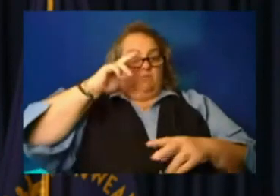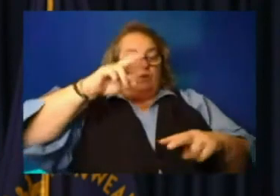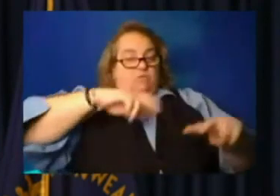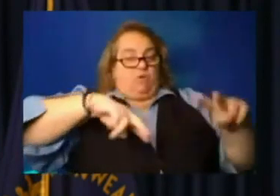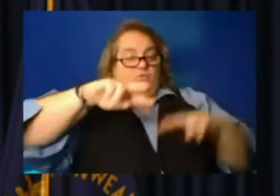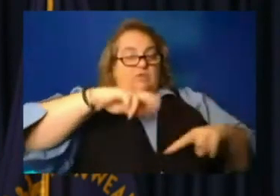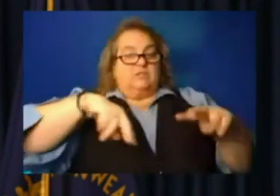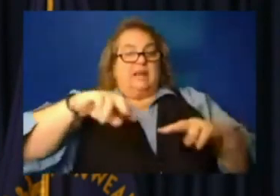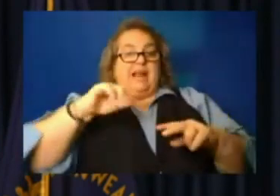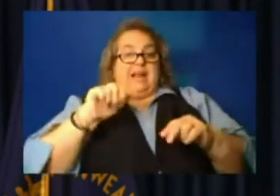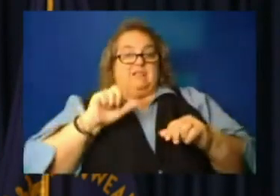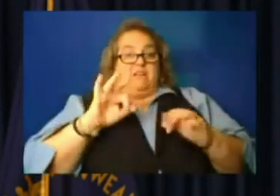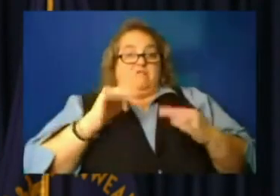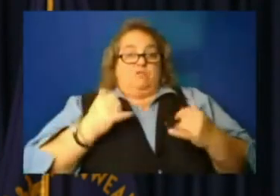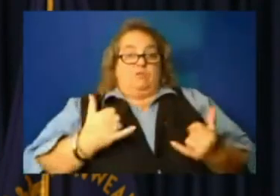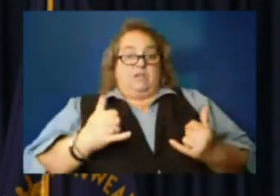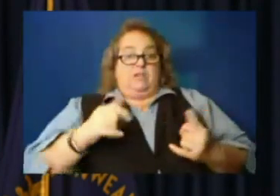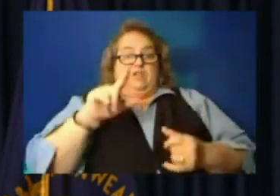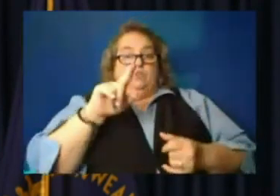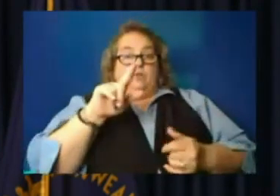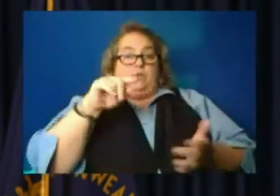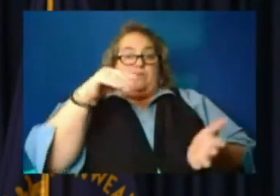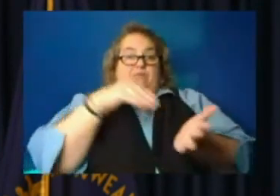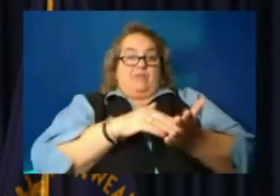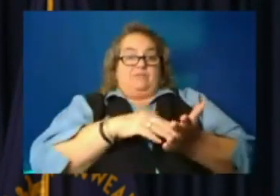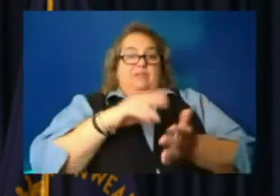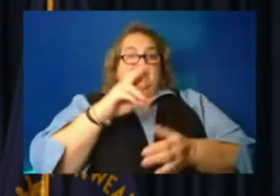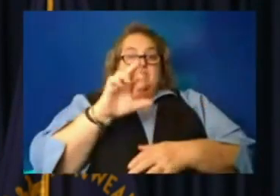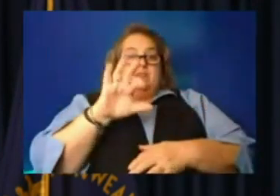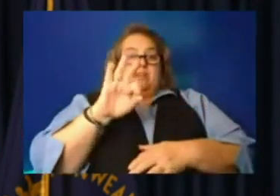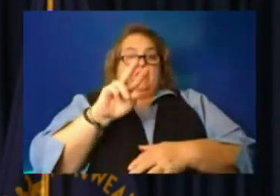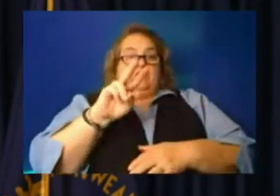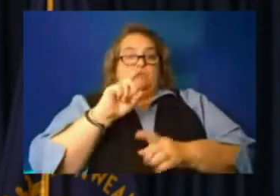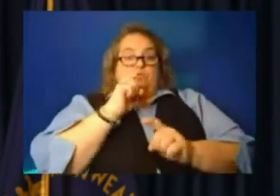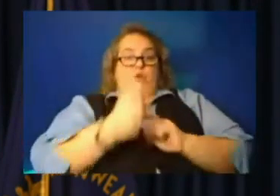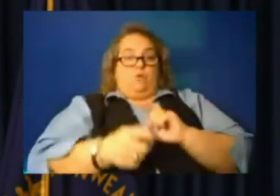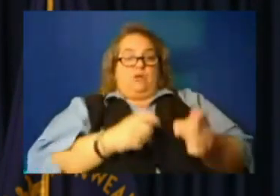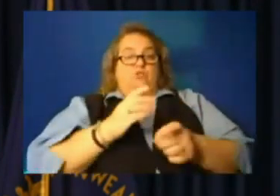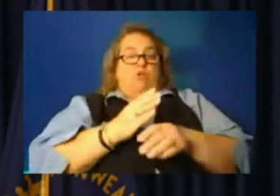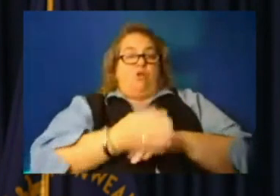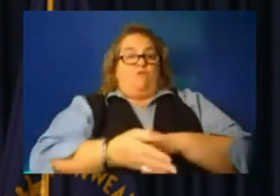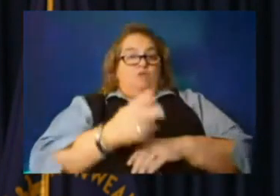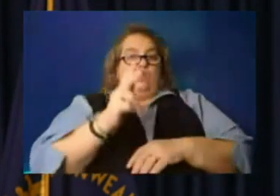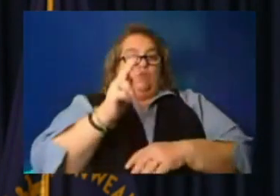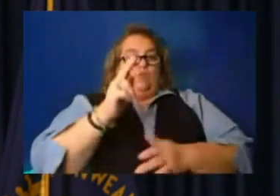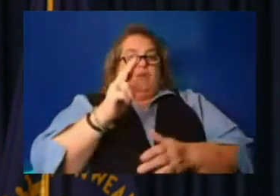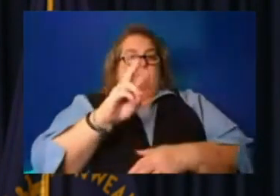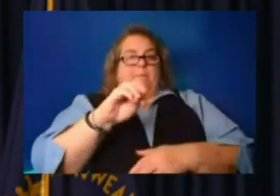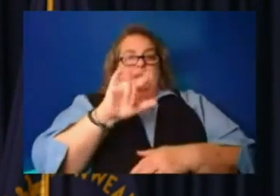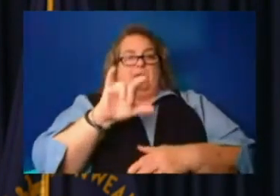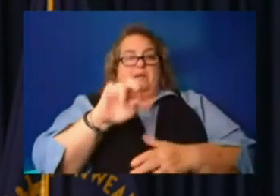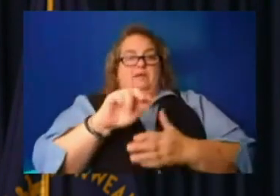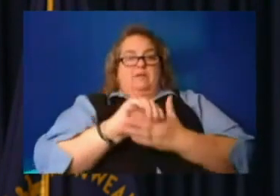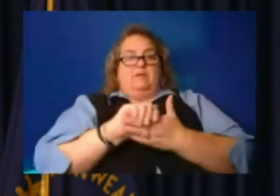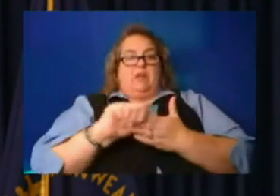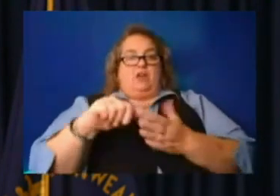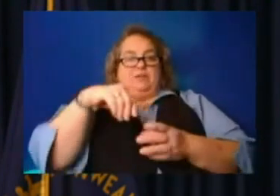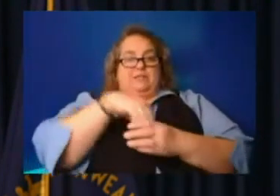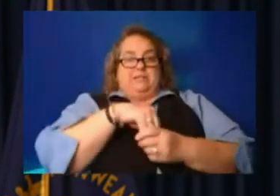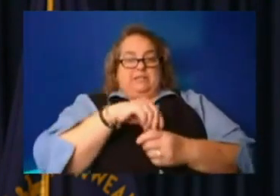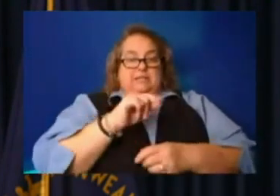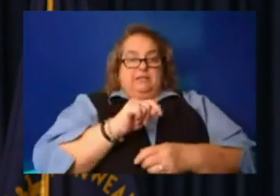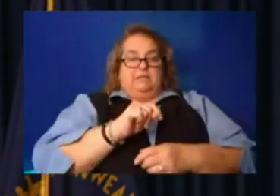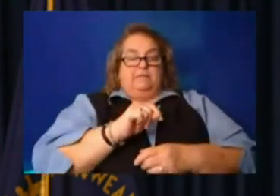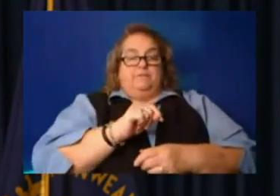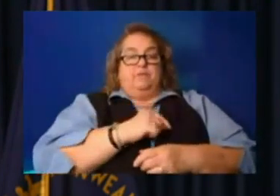today, 21,692 donations, a little over $3 million in it. We're taking